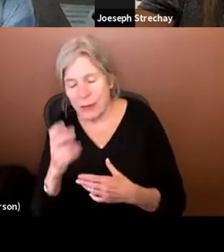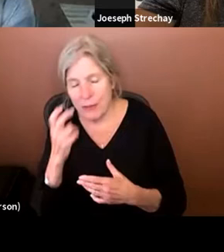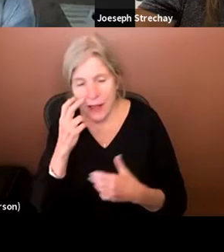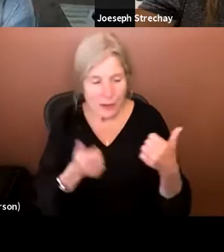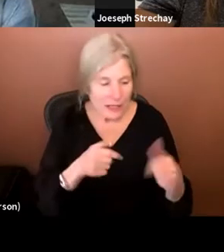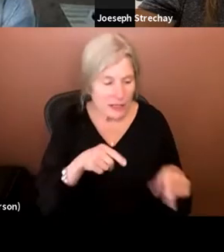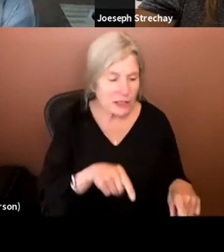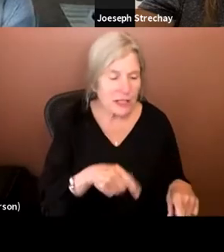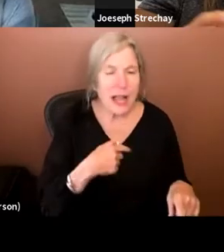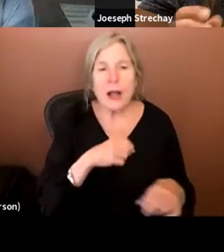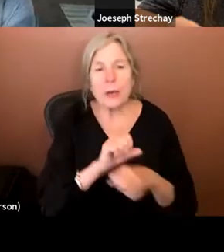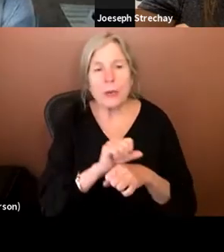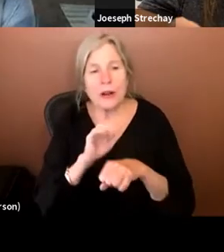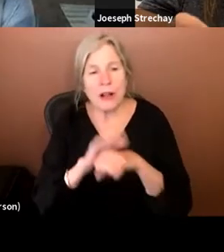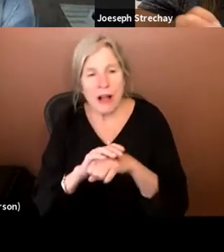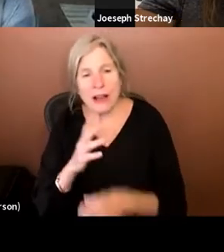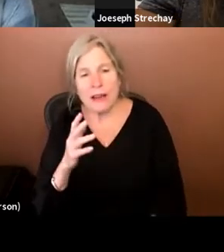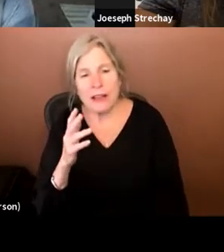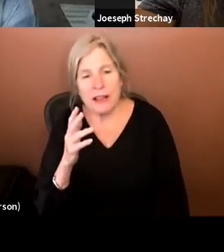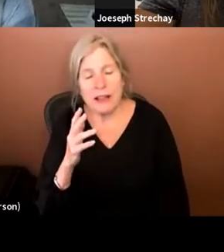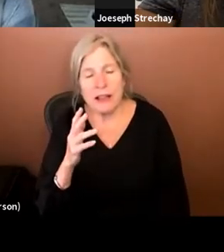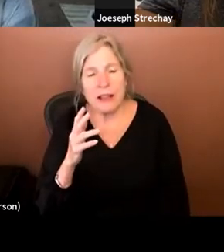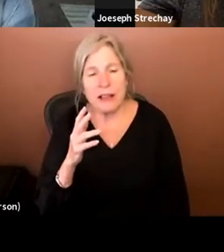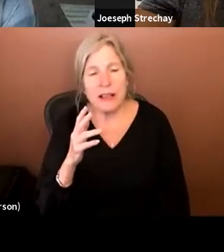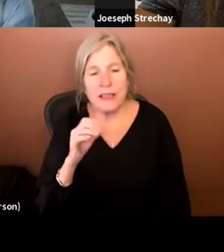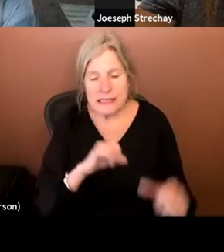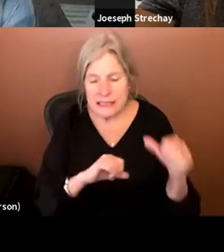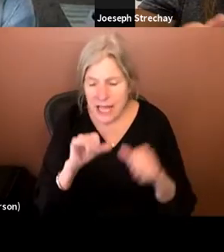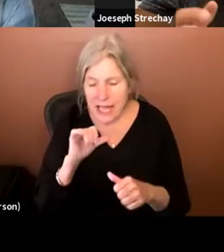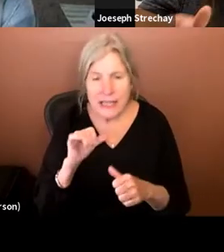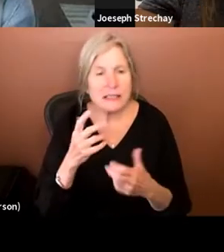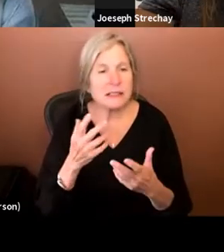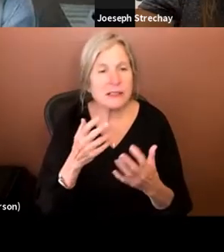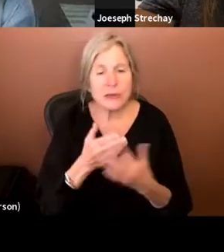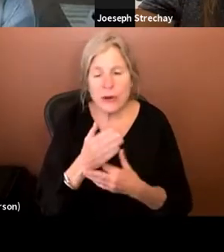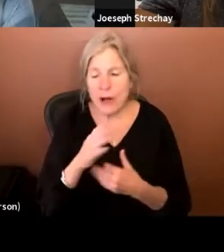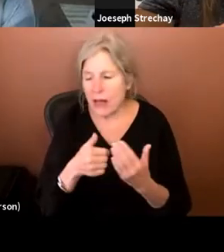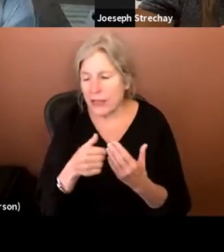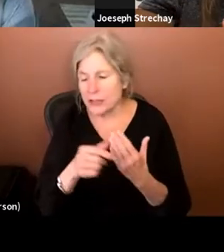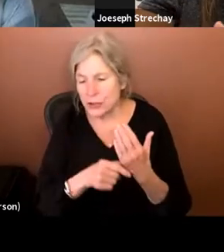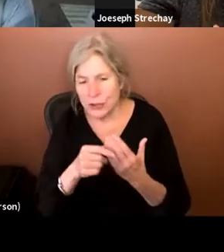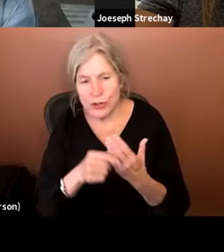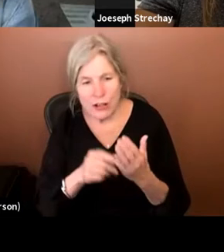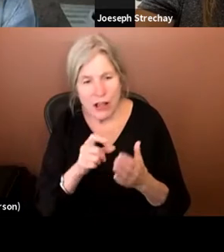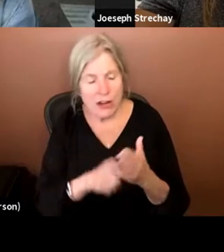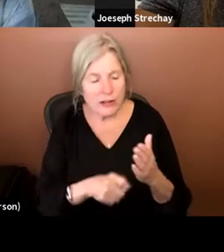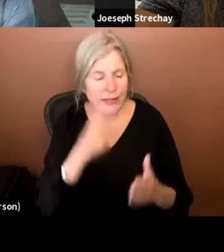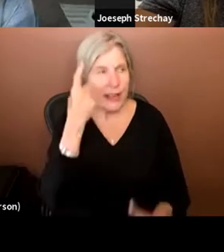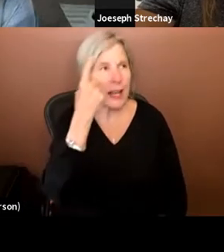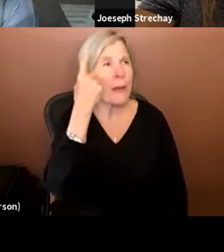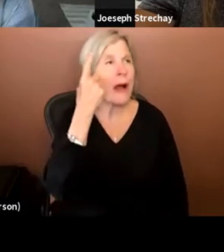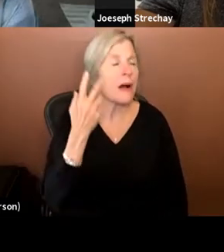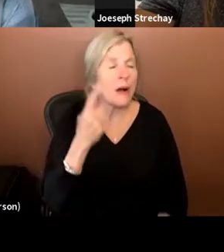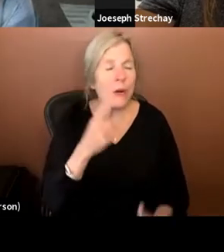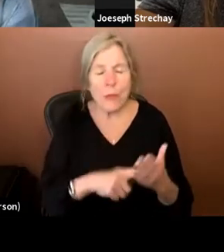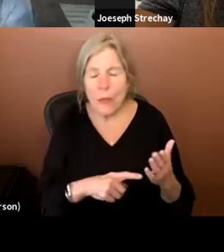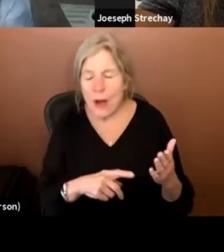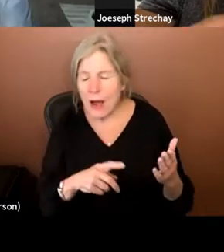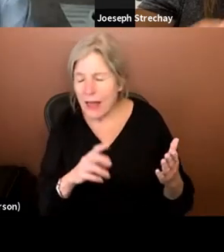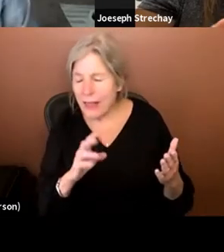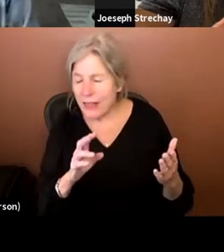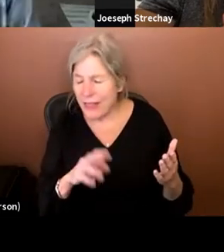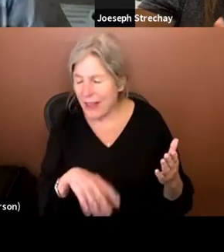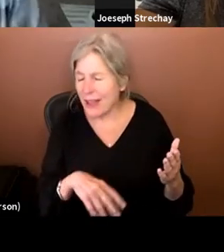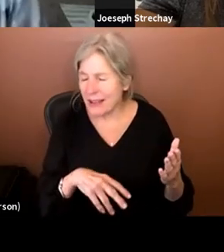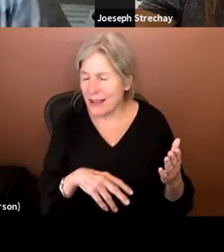that. I work on the science around it through all the journal articles, thinking about what those implications would